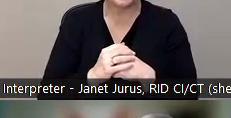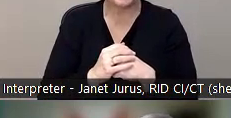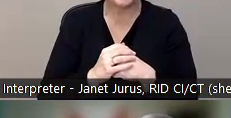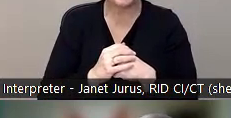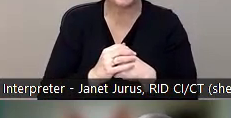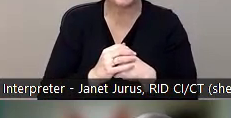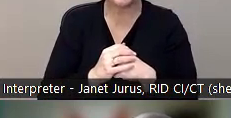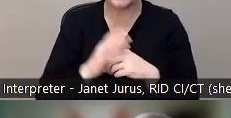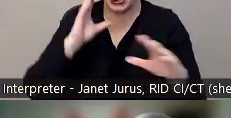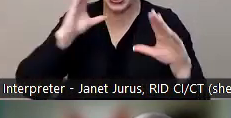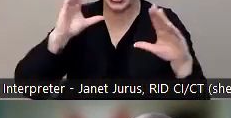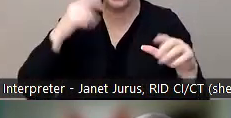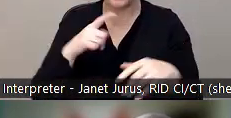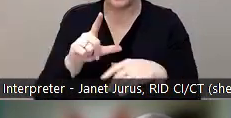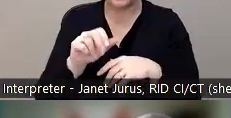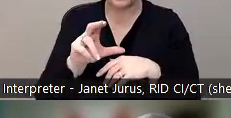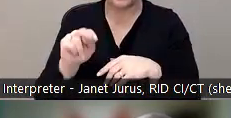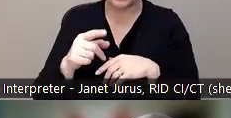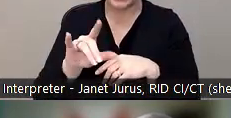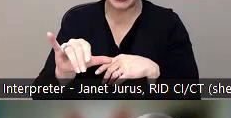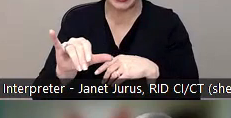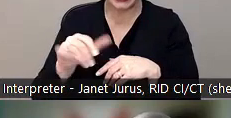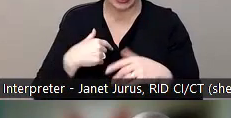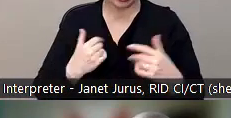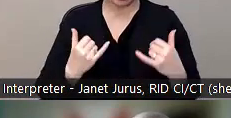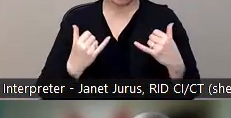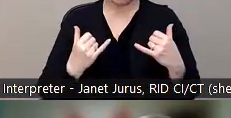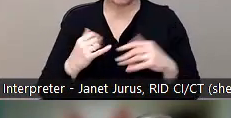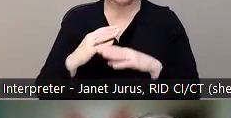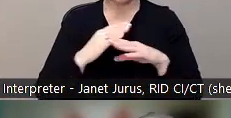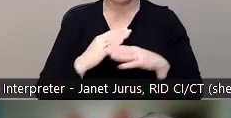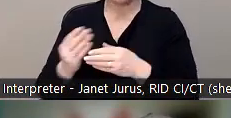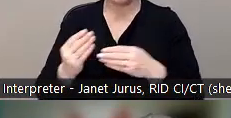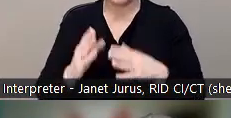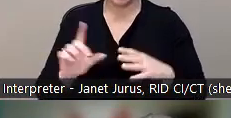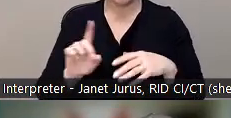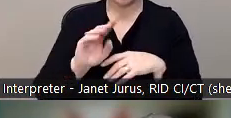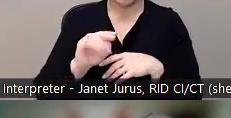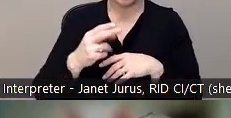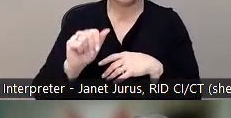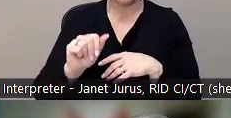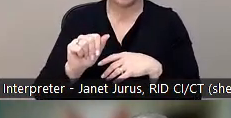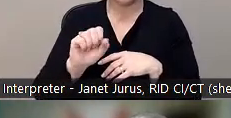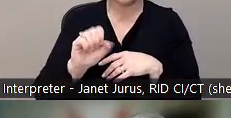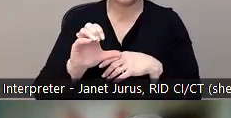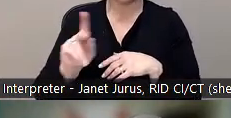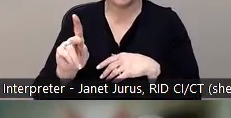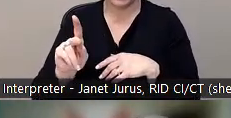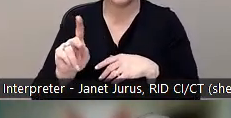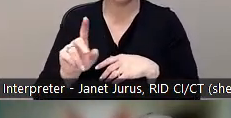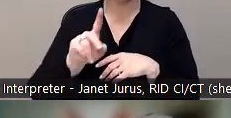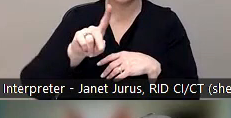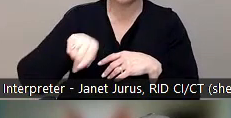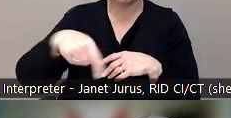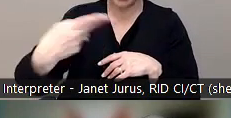Hello, my name is Lauren Gilly. I am currently a prevention facilitator at MHA. Like mentioned, I'm in the Paths program,